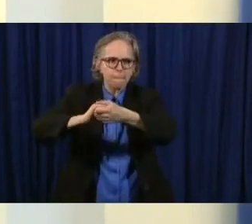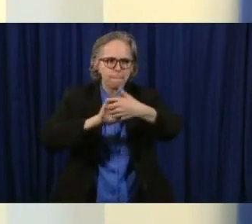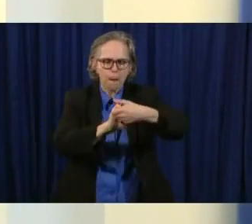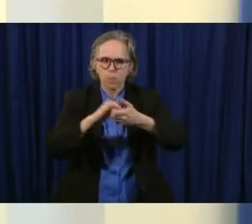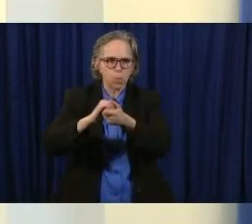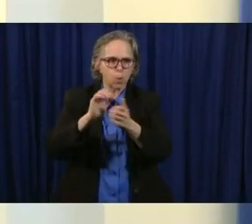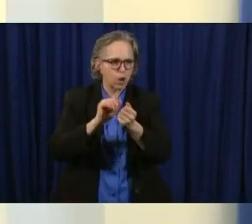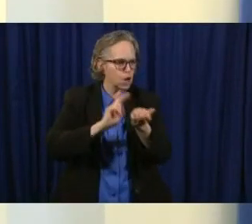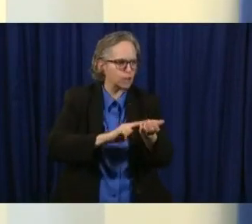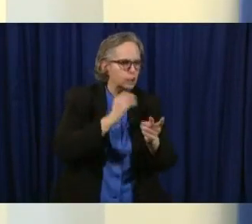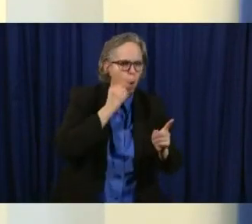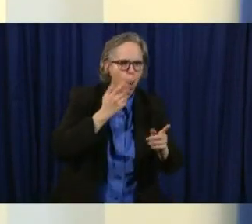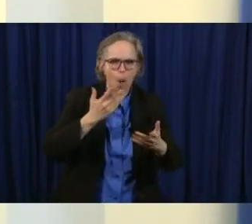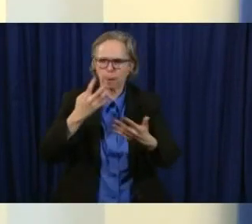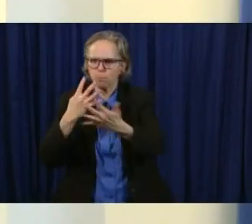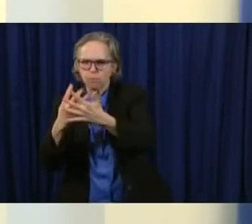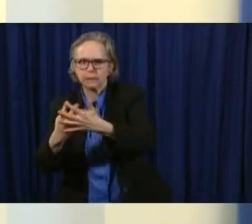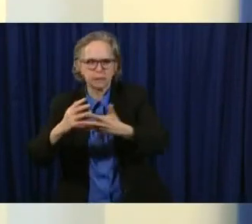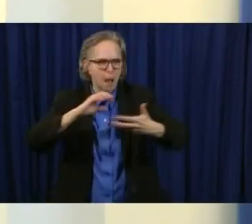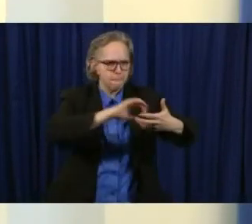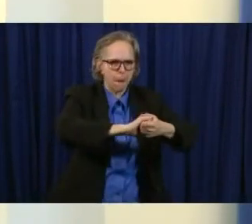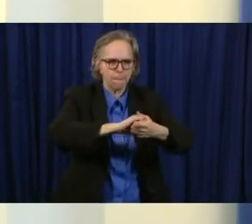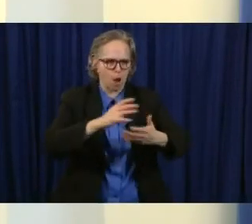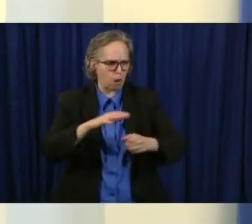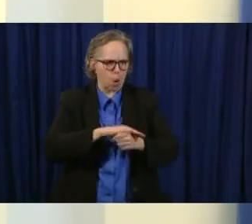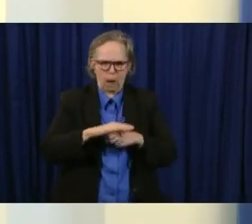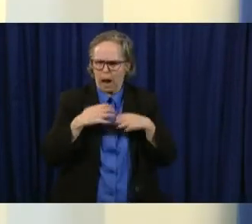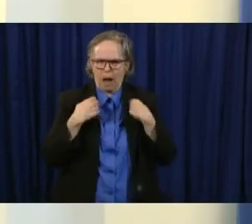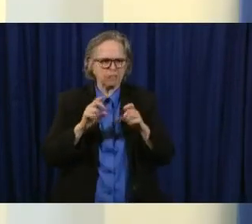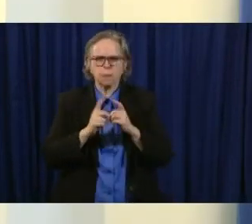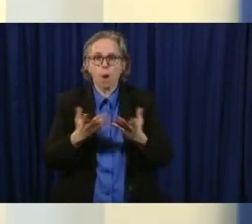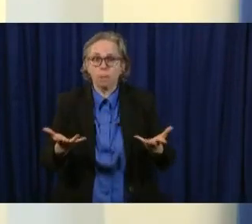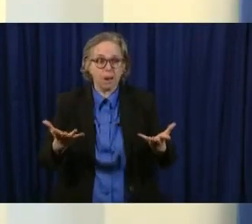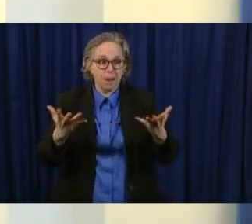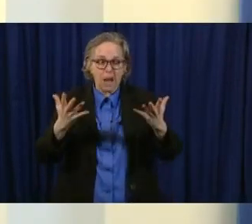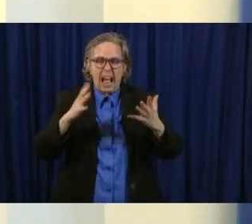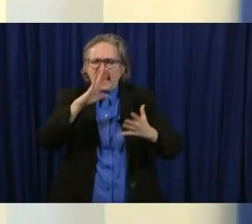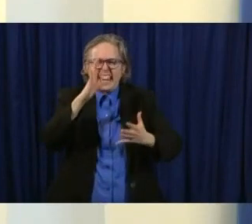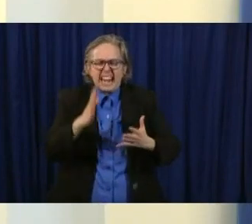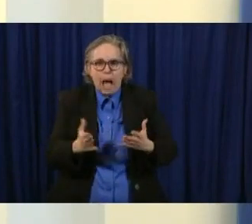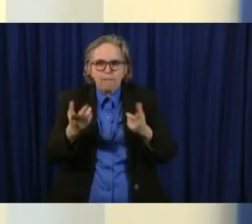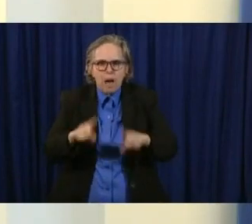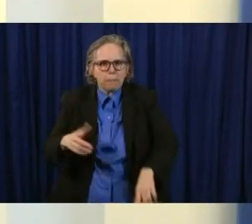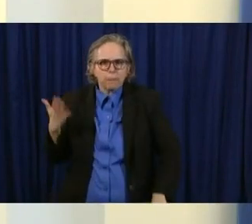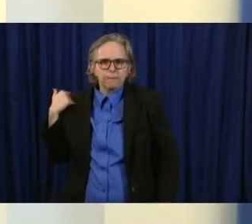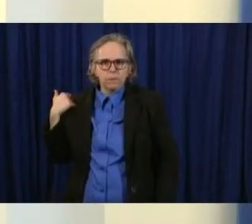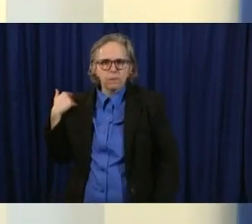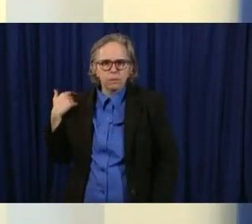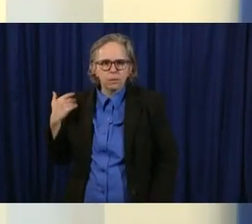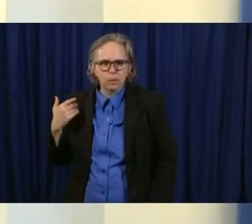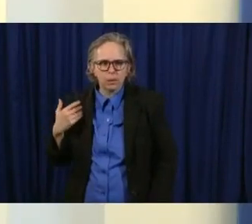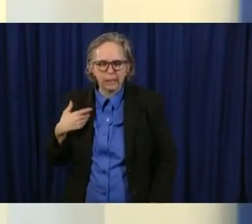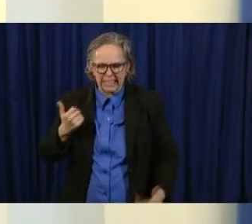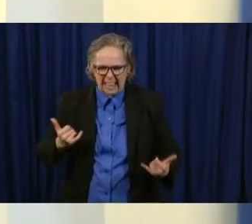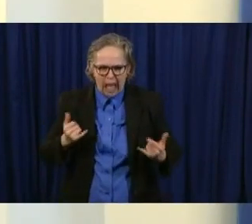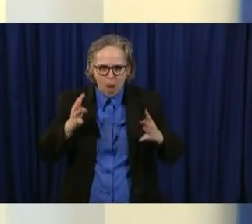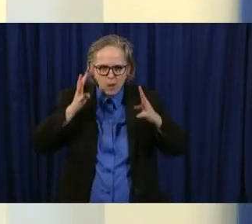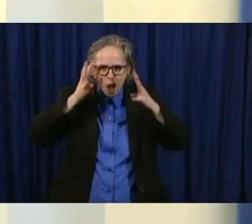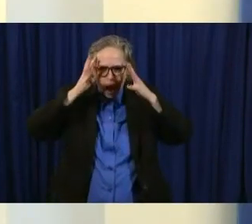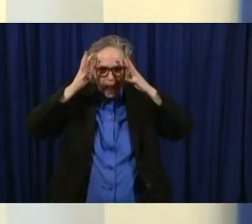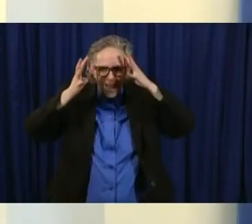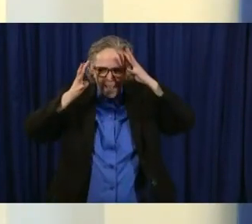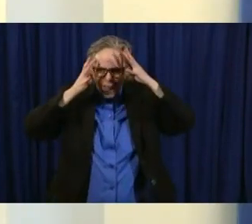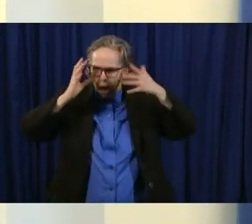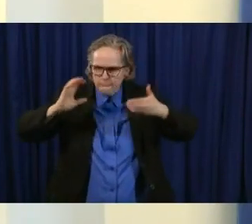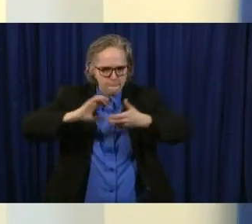and local health departments that have never existed in the state we are innovating and we are doubling down our frontline